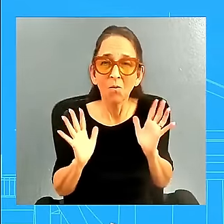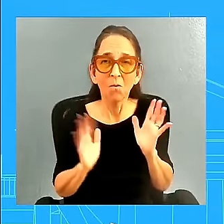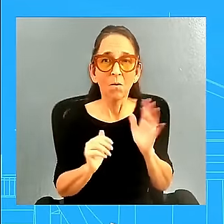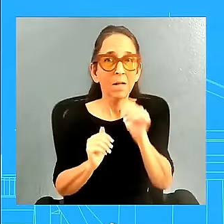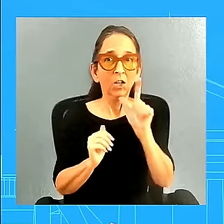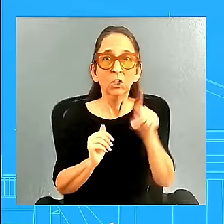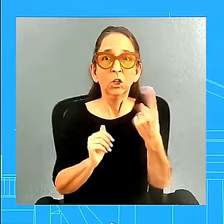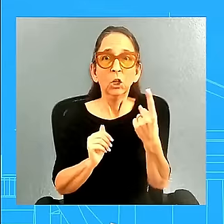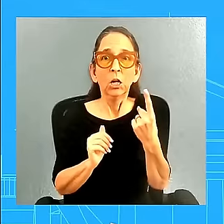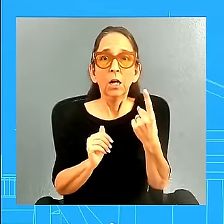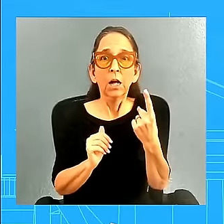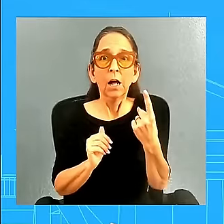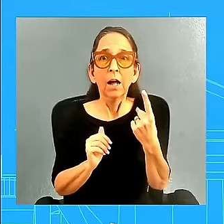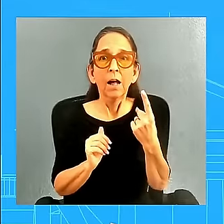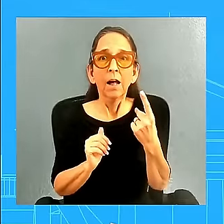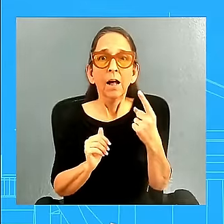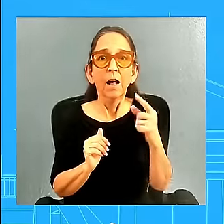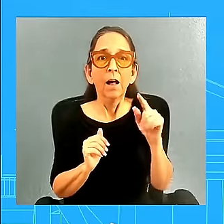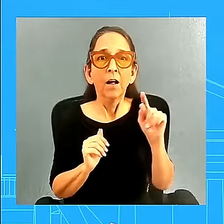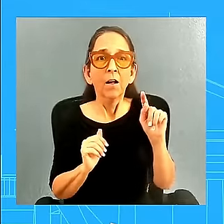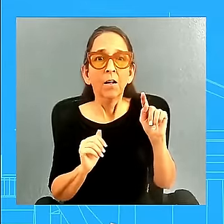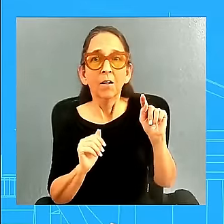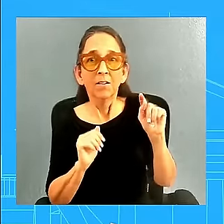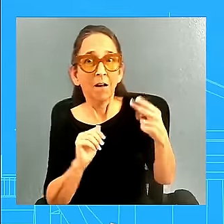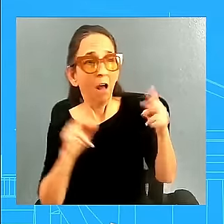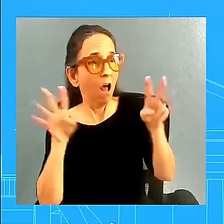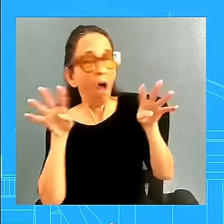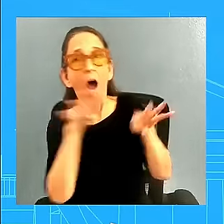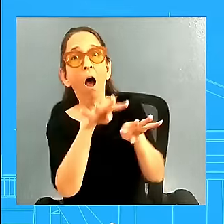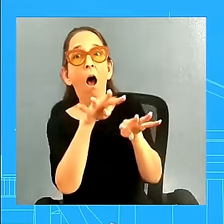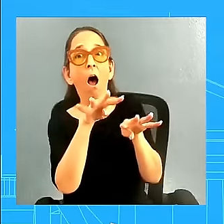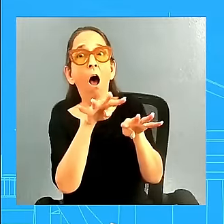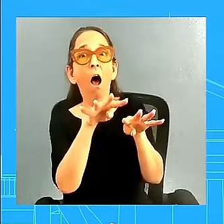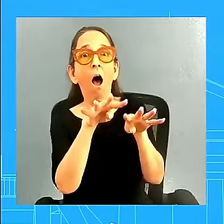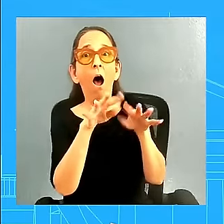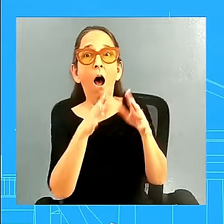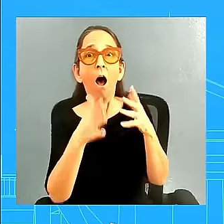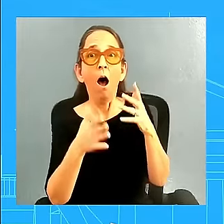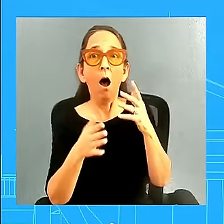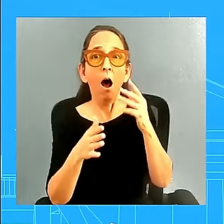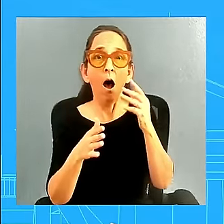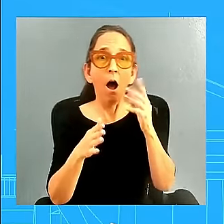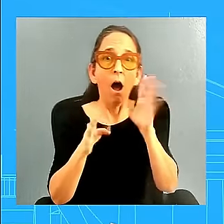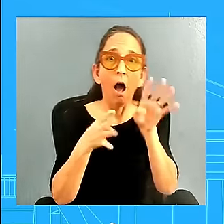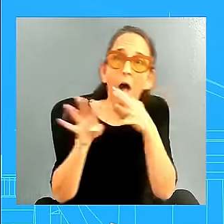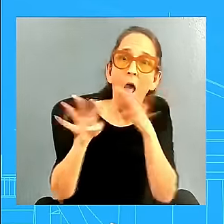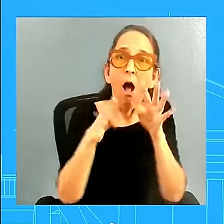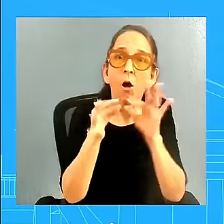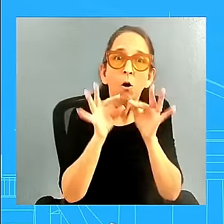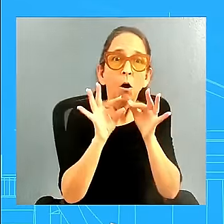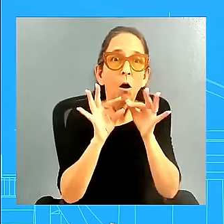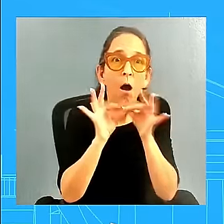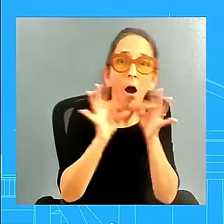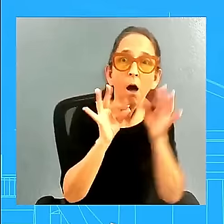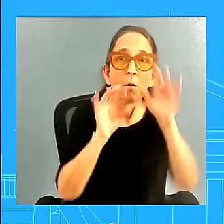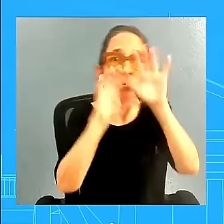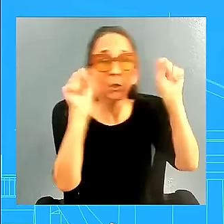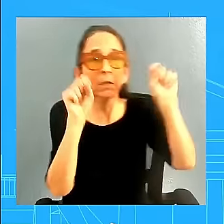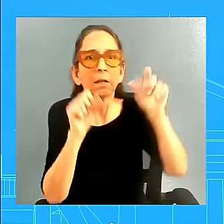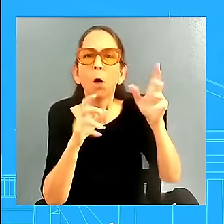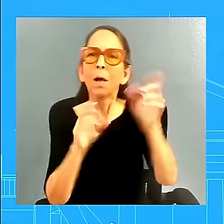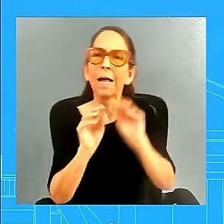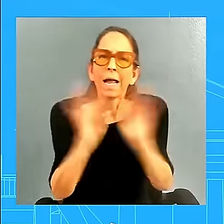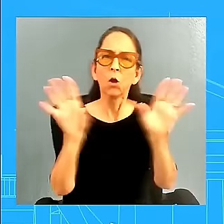there were going to see it, but also the Americans who are watching and pay attention to what the President is saying. He wanted to put it into context. And he